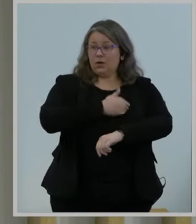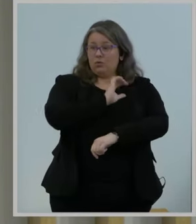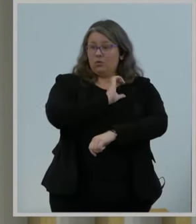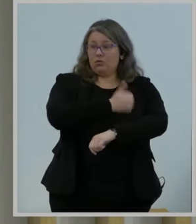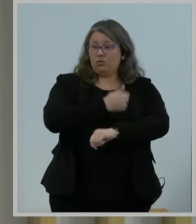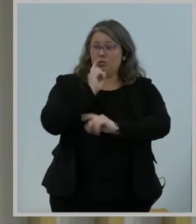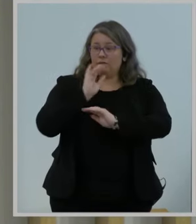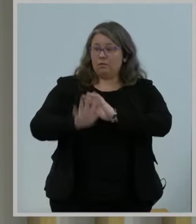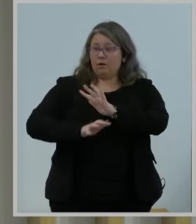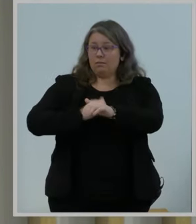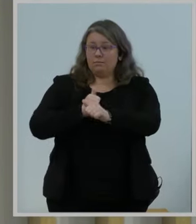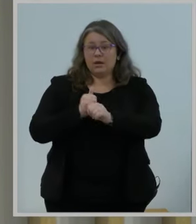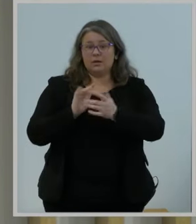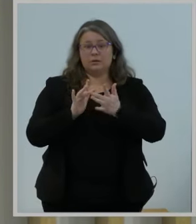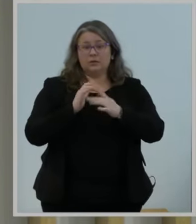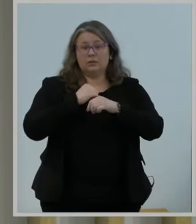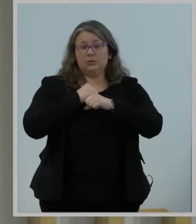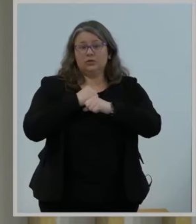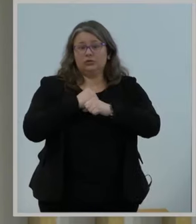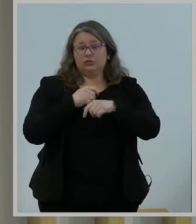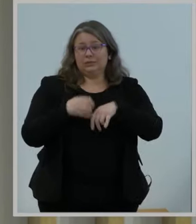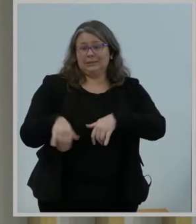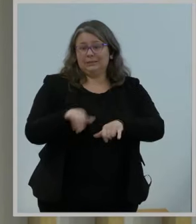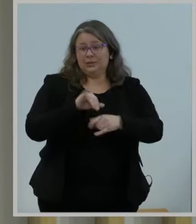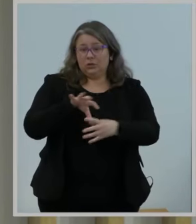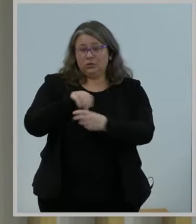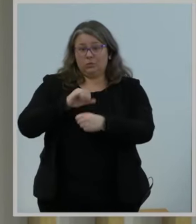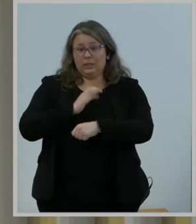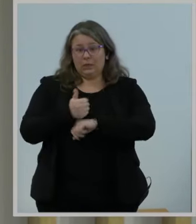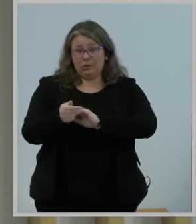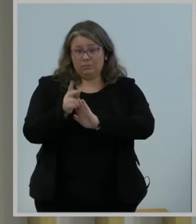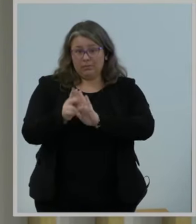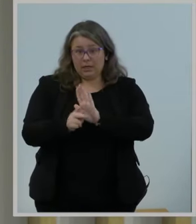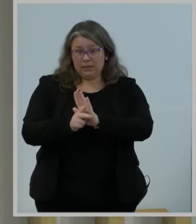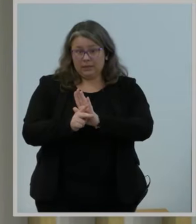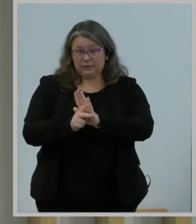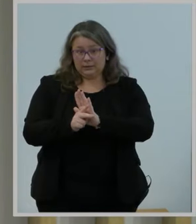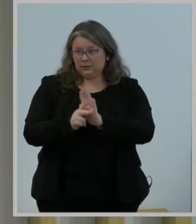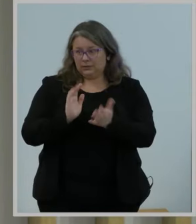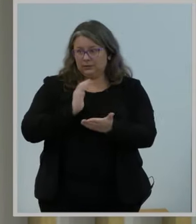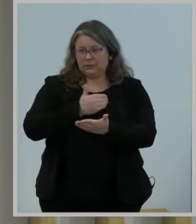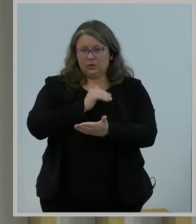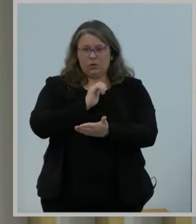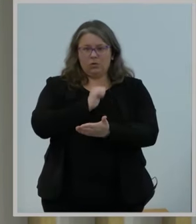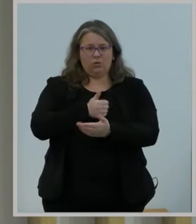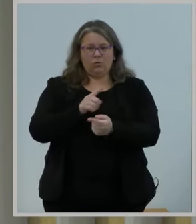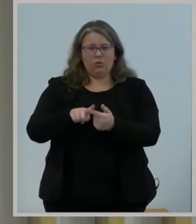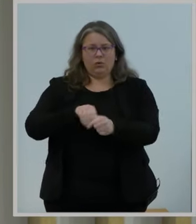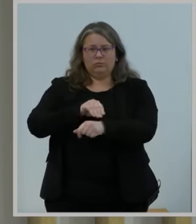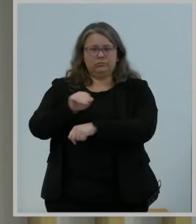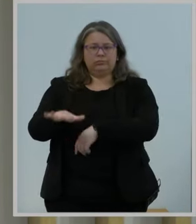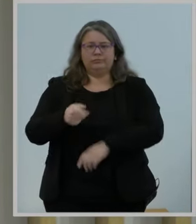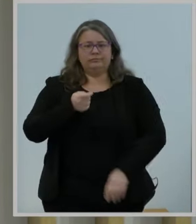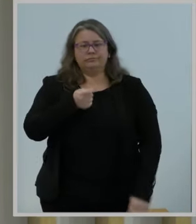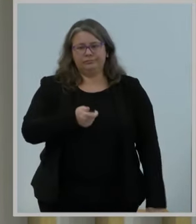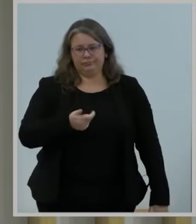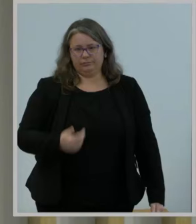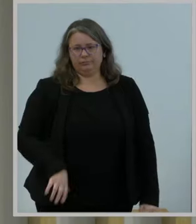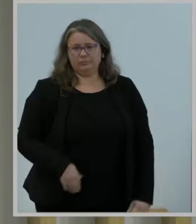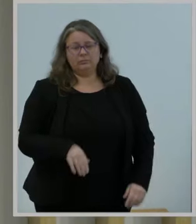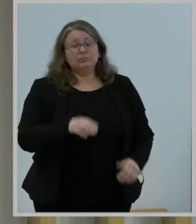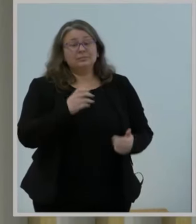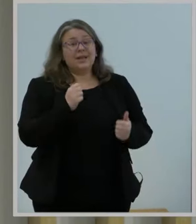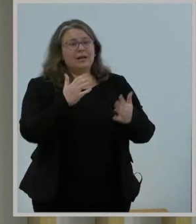into our network policies. Then look at privacy. The law requires telecommunications